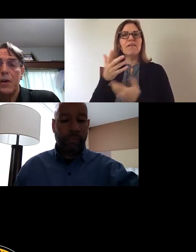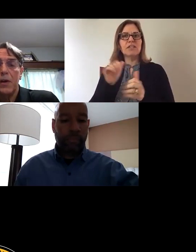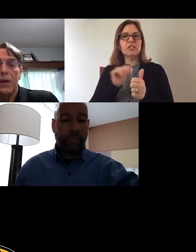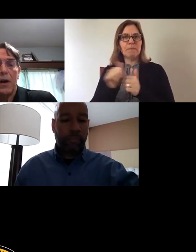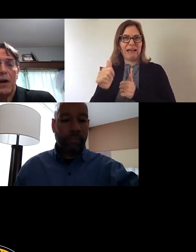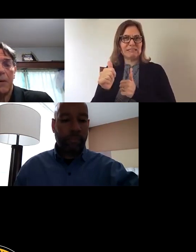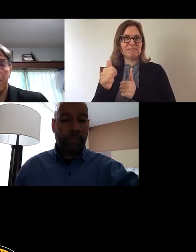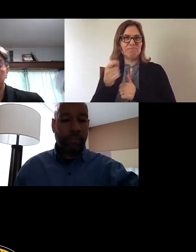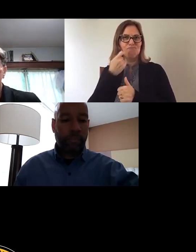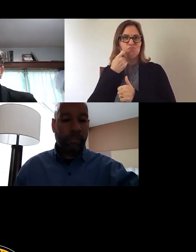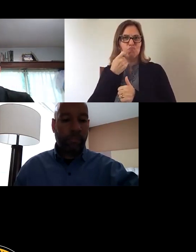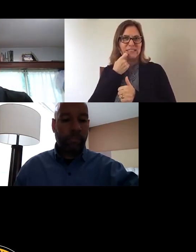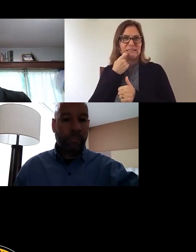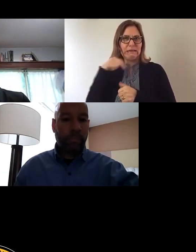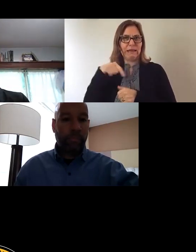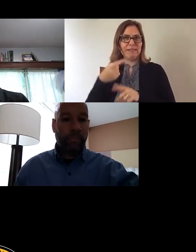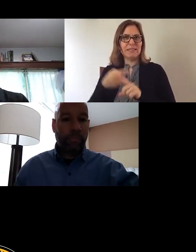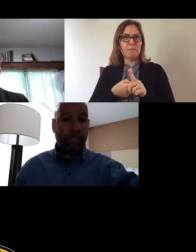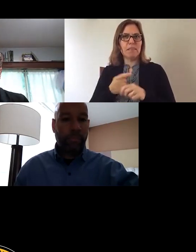Uh,